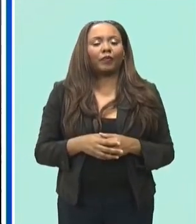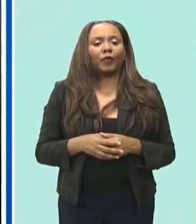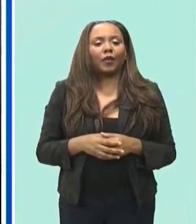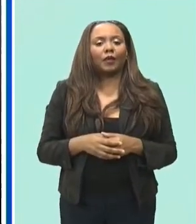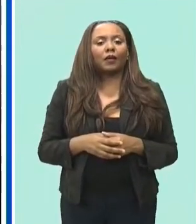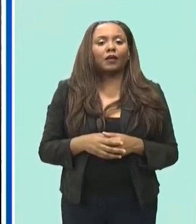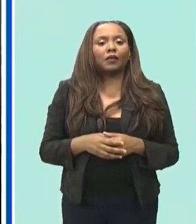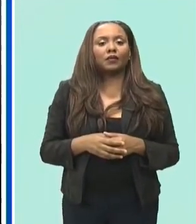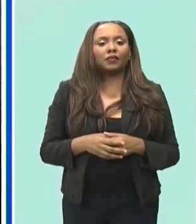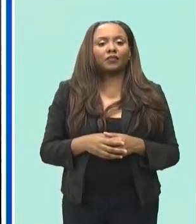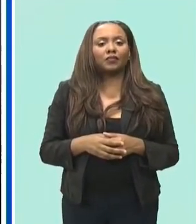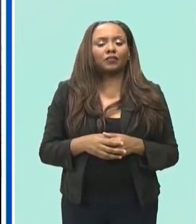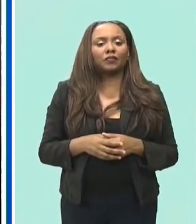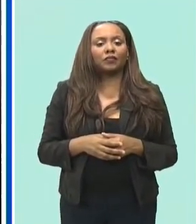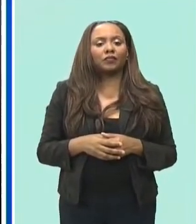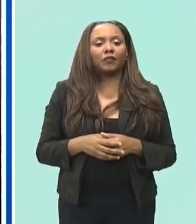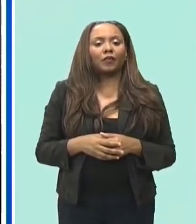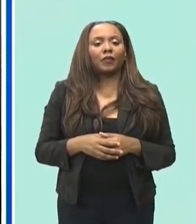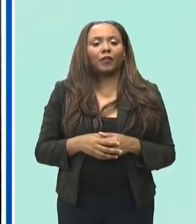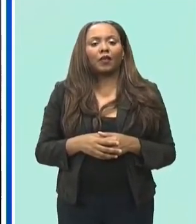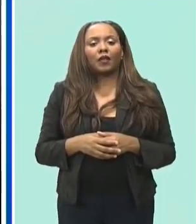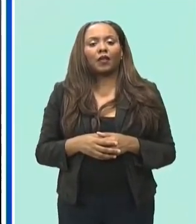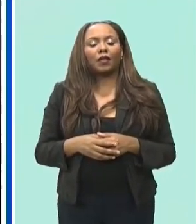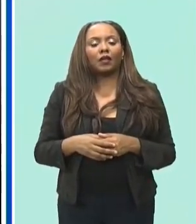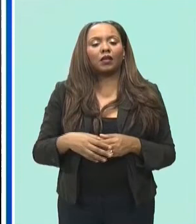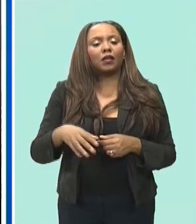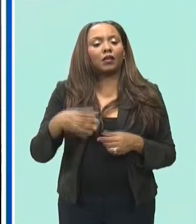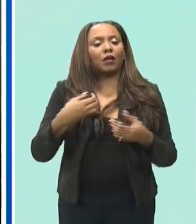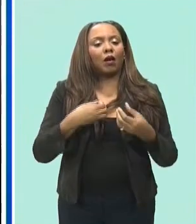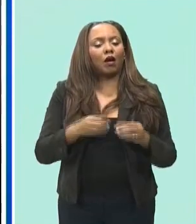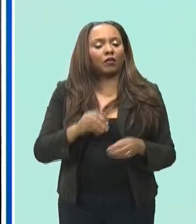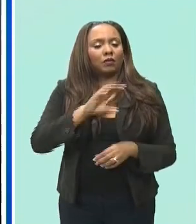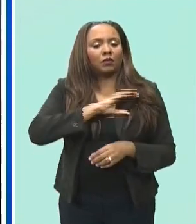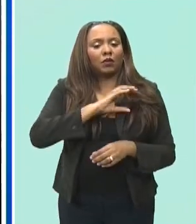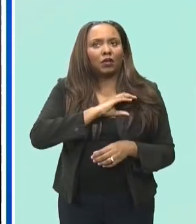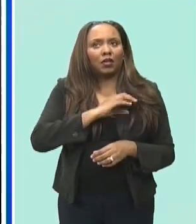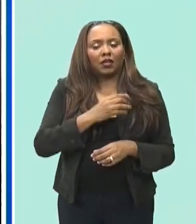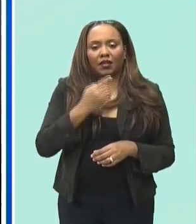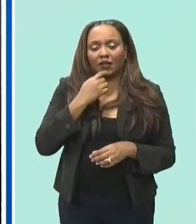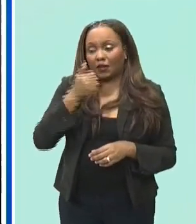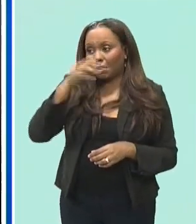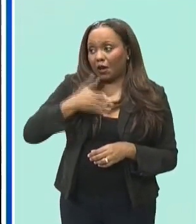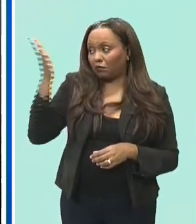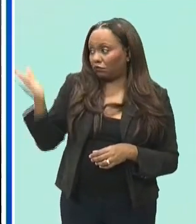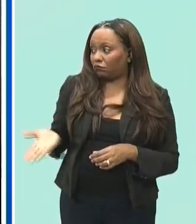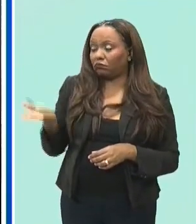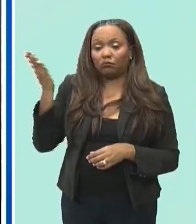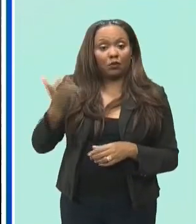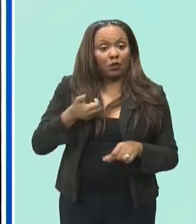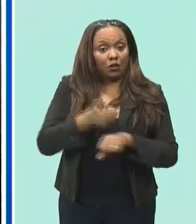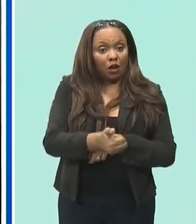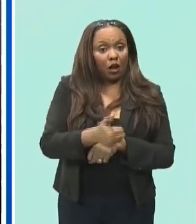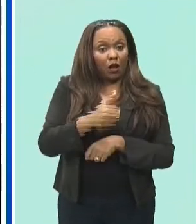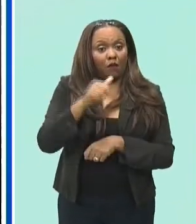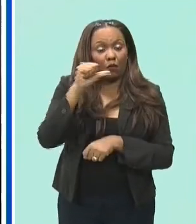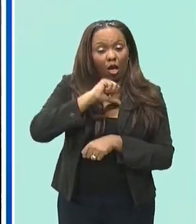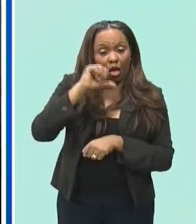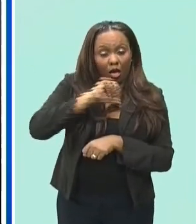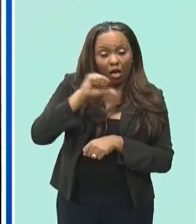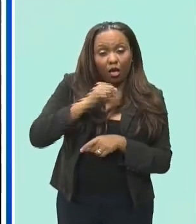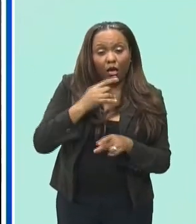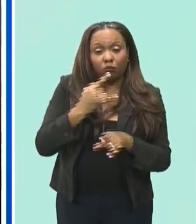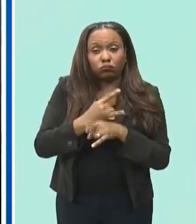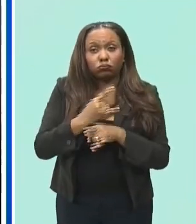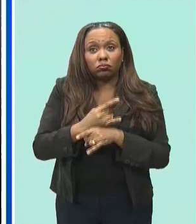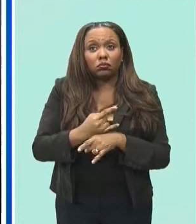the brevard county sheriff's office simonet was charged in 2014 for a dui and appeared in court one month later an image of